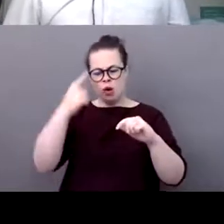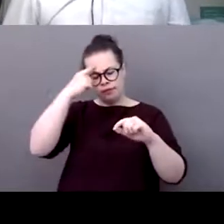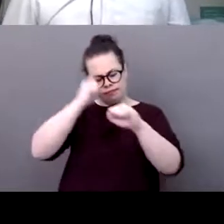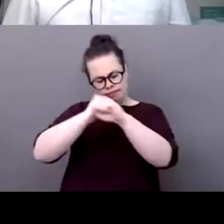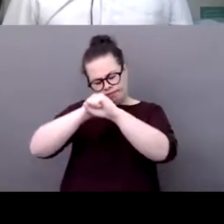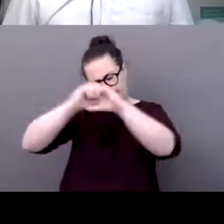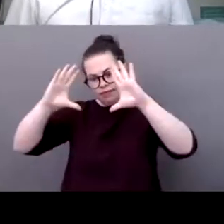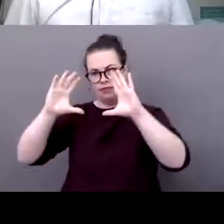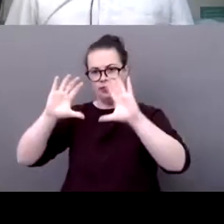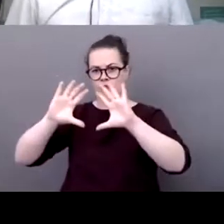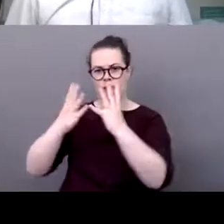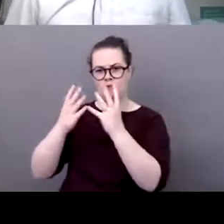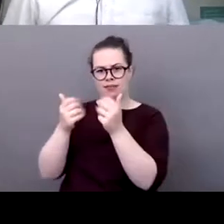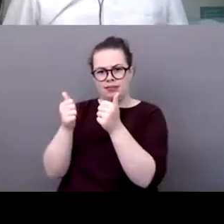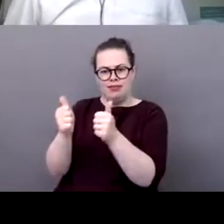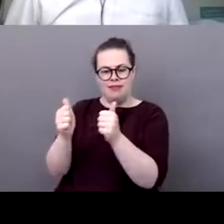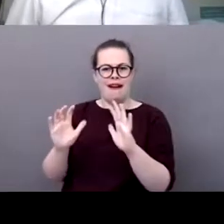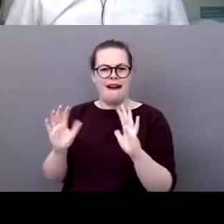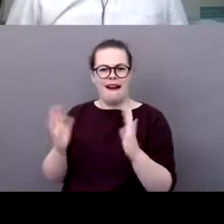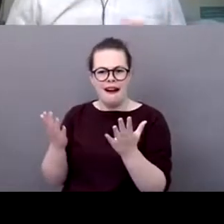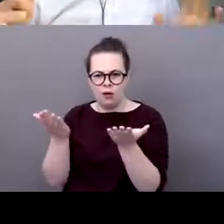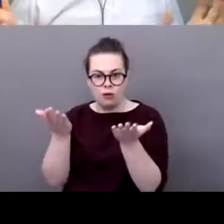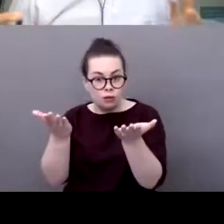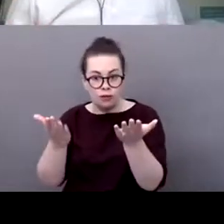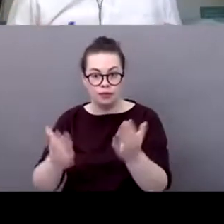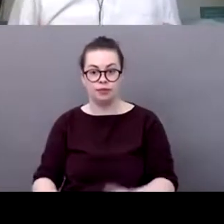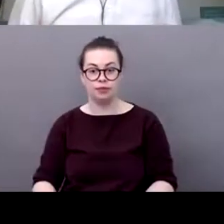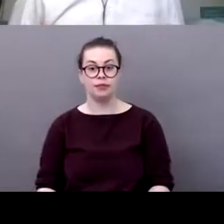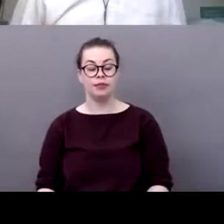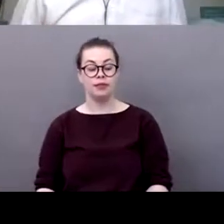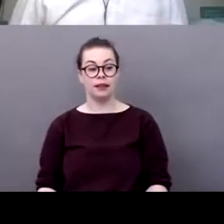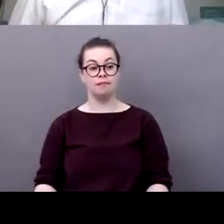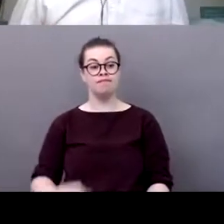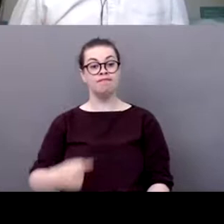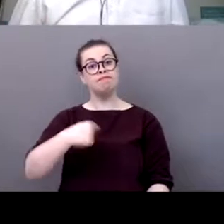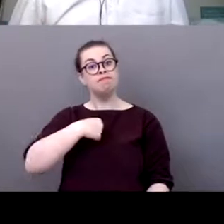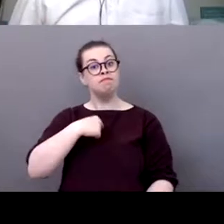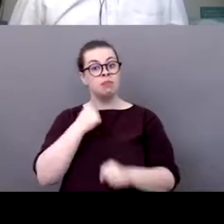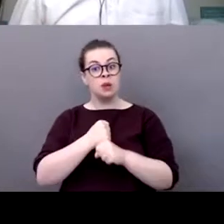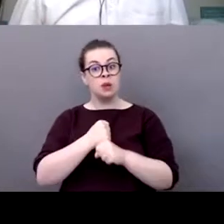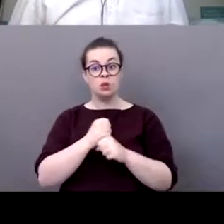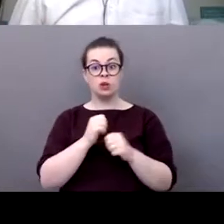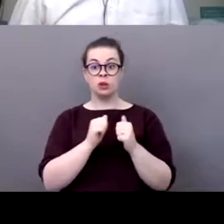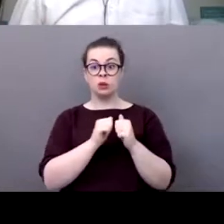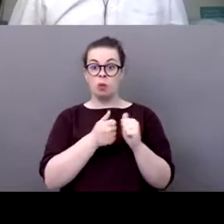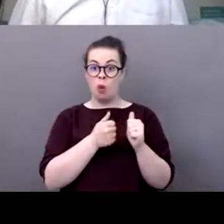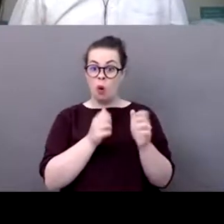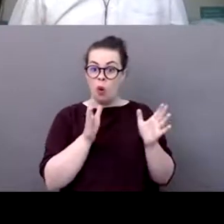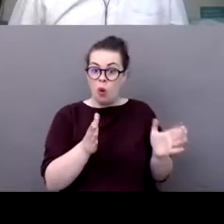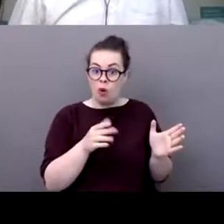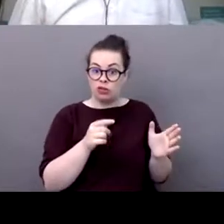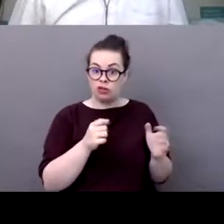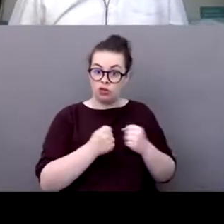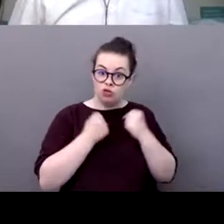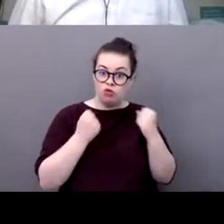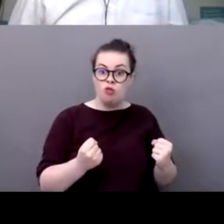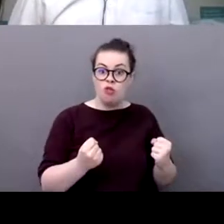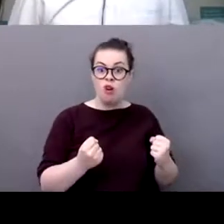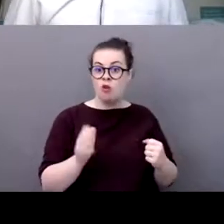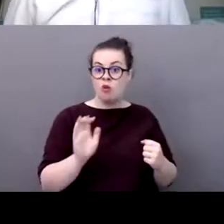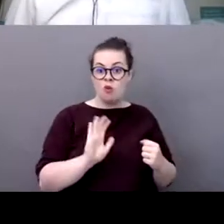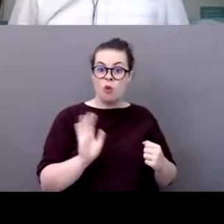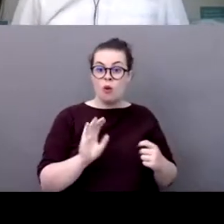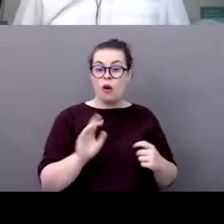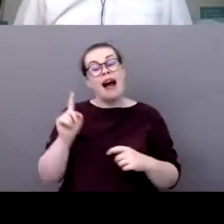actually so i don't work so much in the sports industry or the sports sector but yeah but for practice for everybody yeah yeah yeah